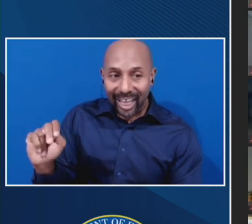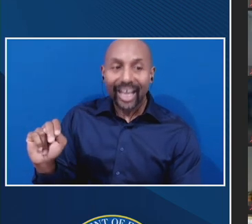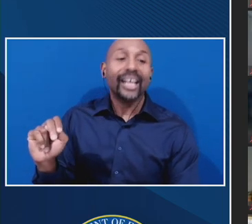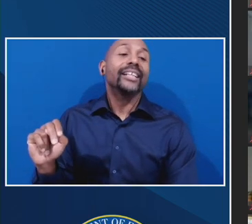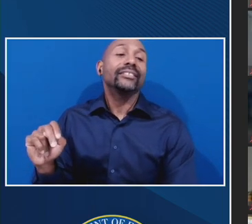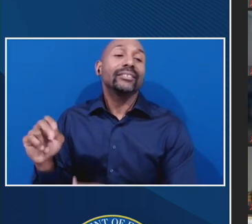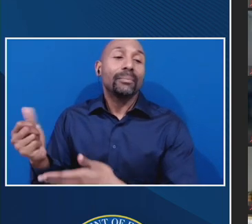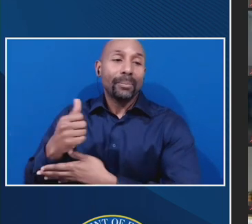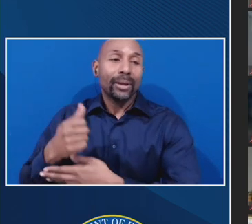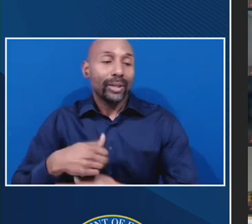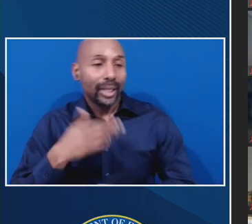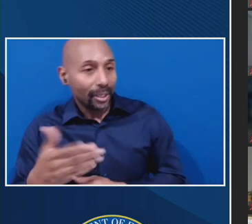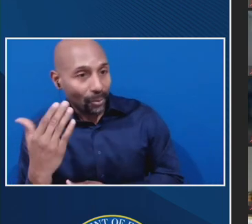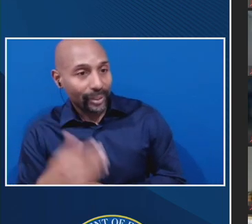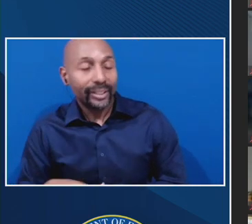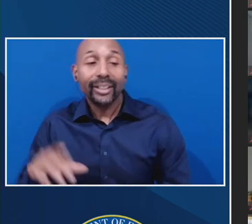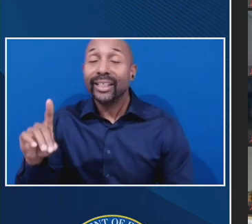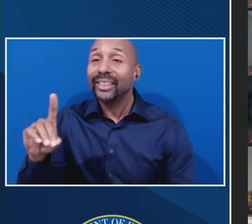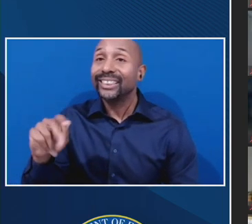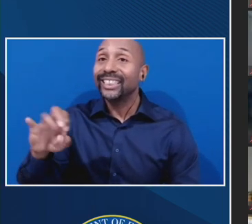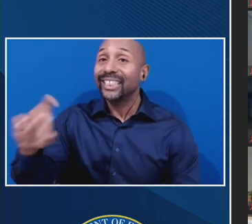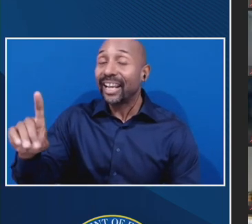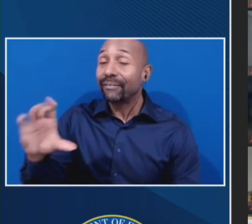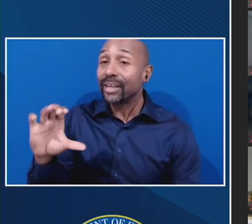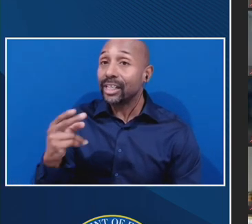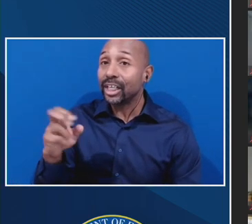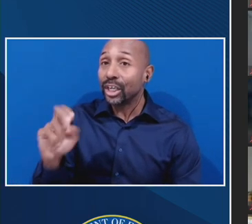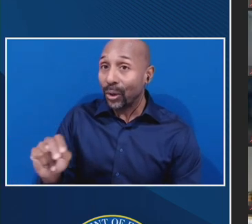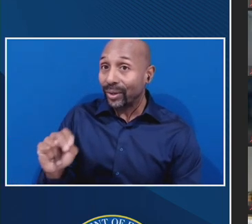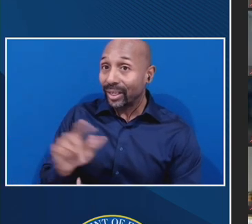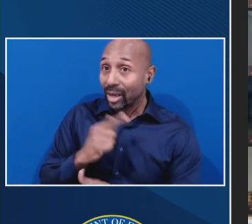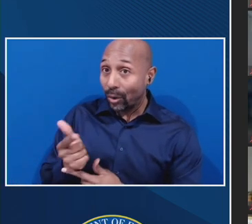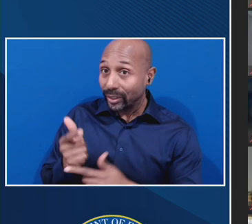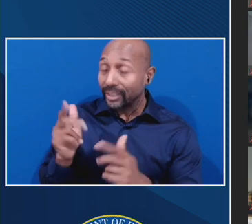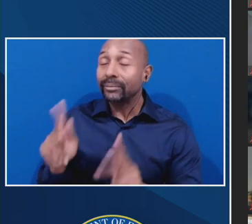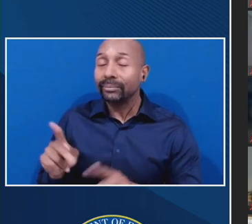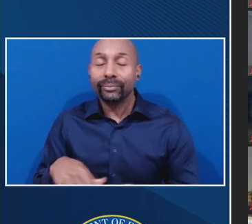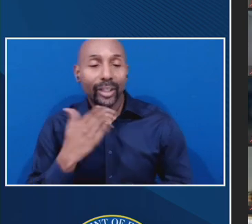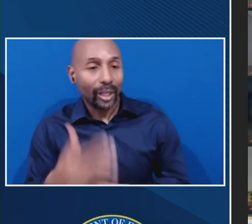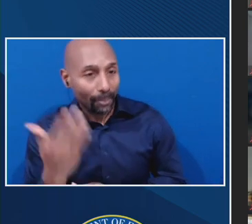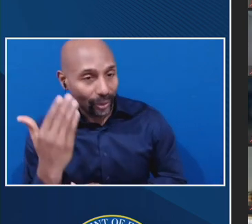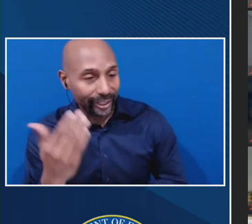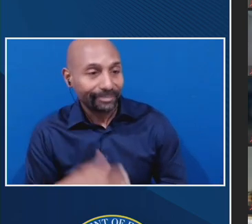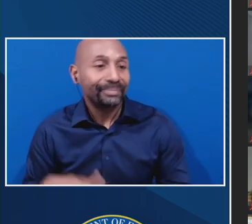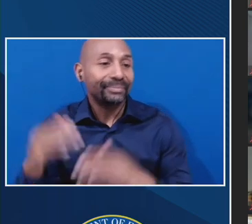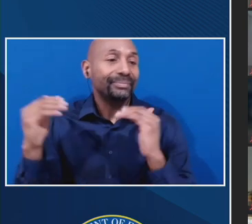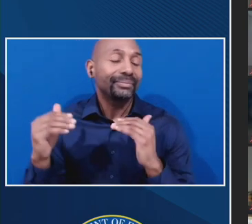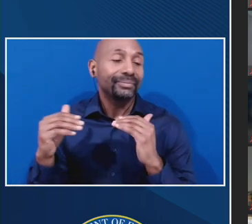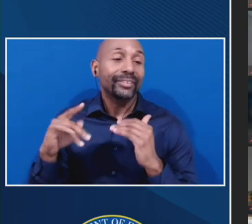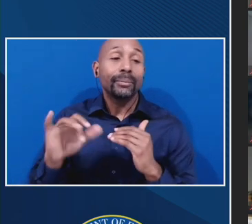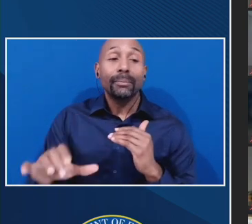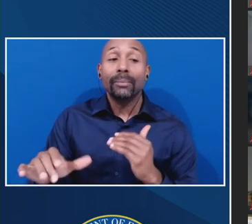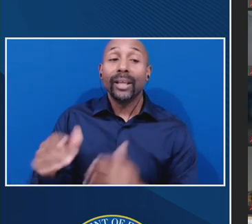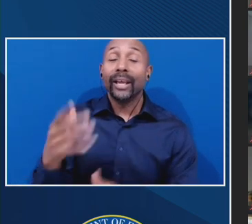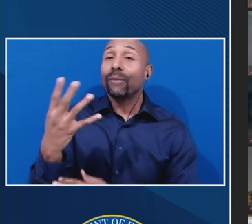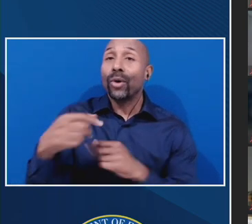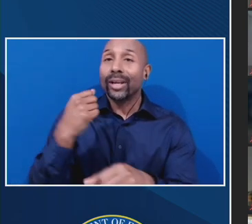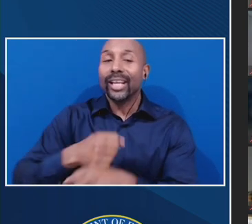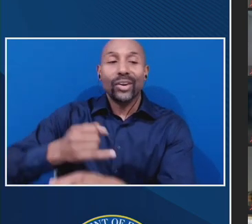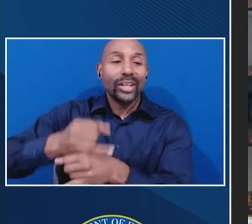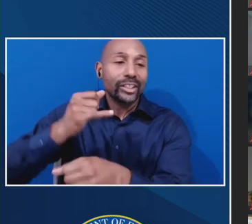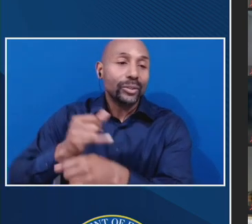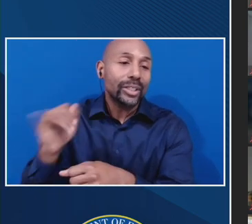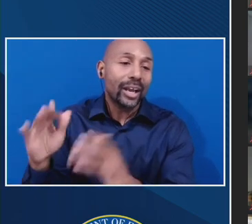the alternate is David Cohen. David? Good morning. Good morning, David. Next, have our public four-year institutions of higher